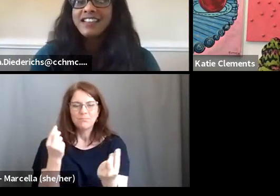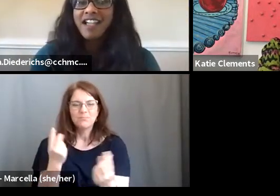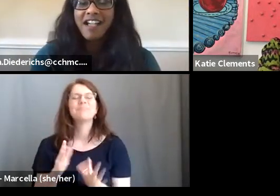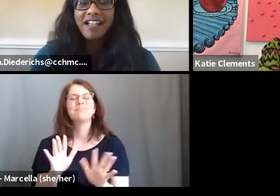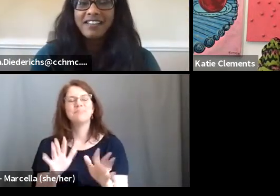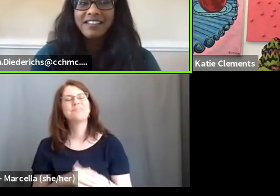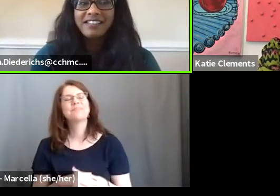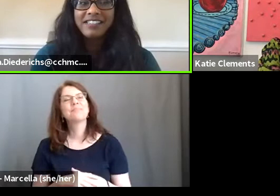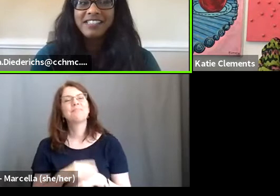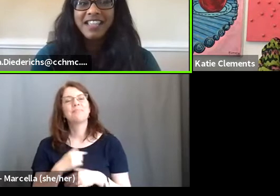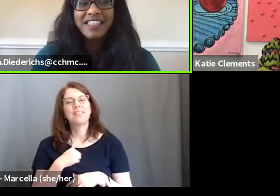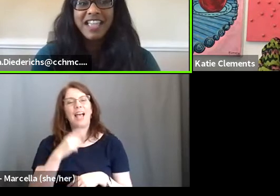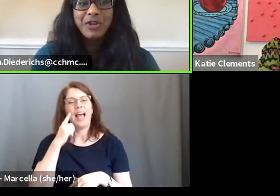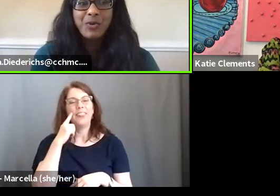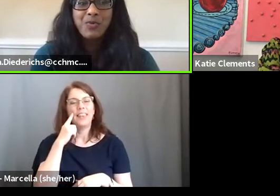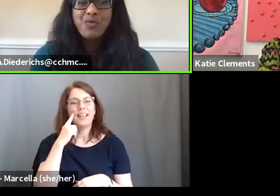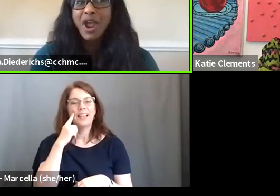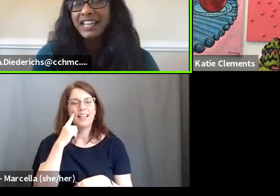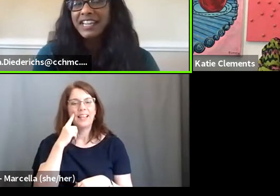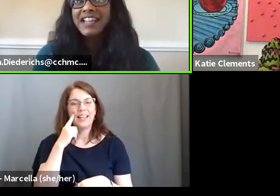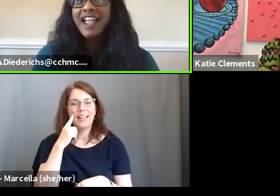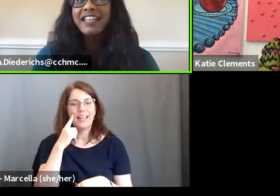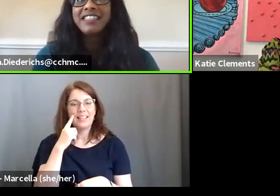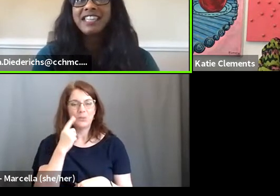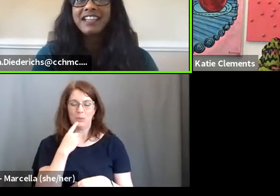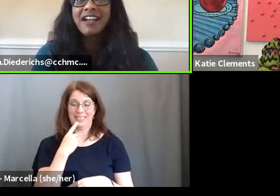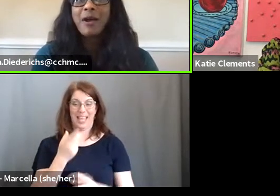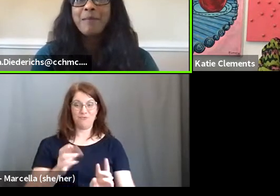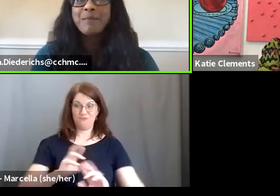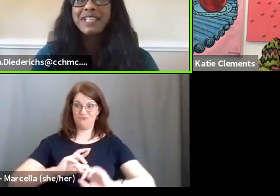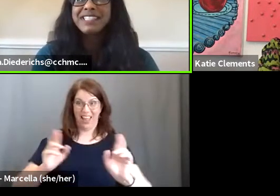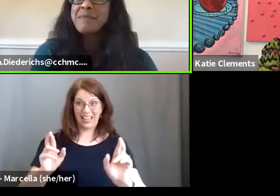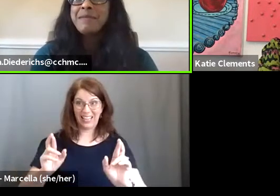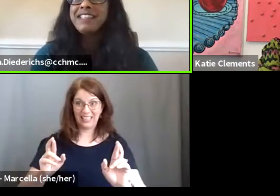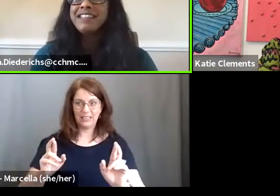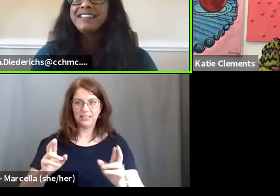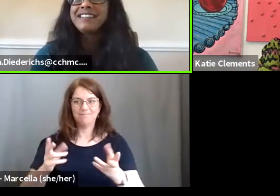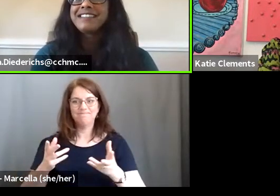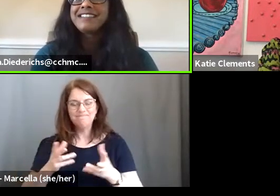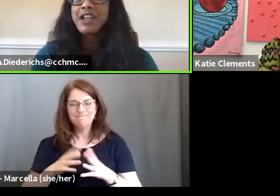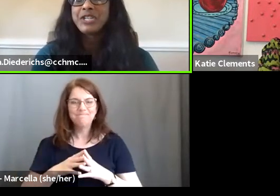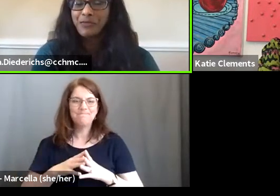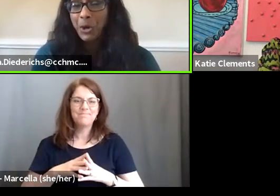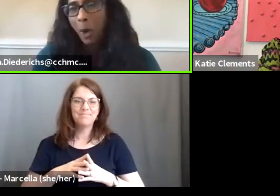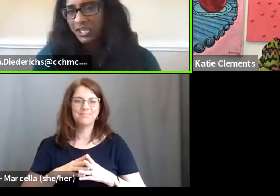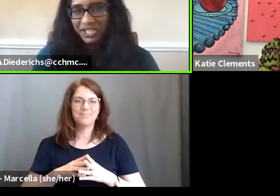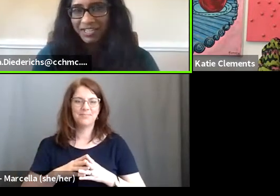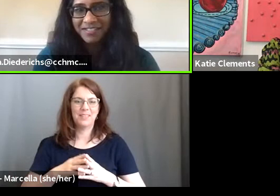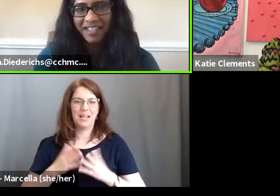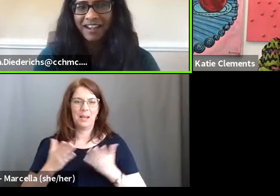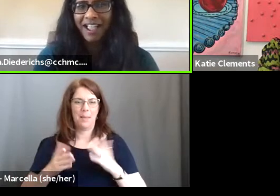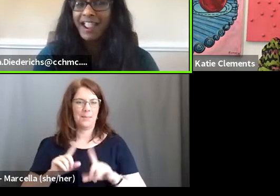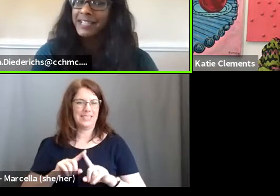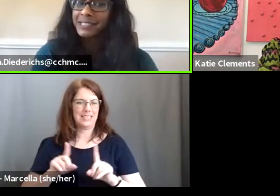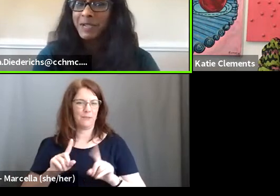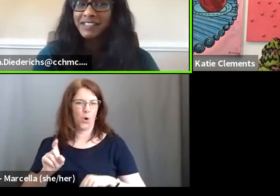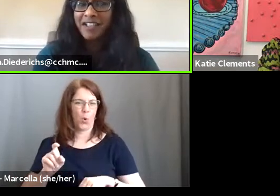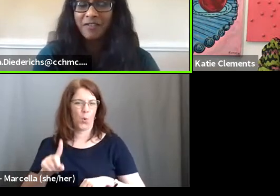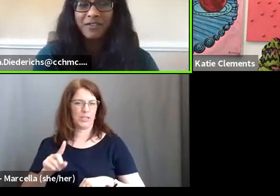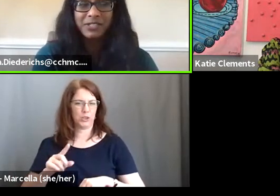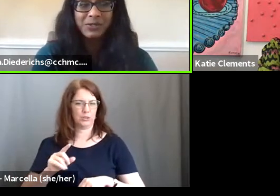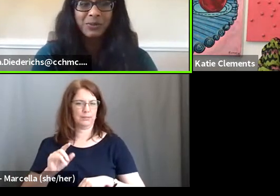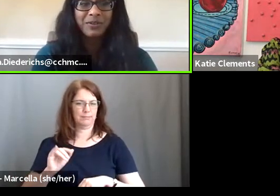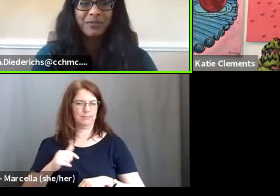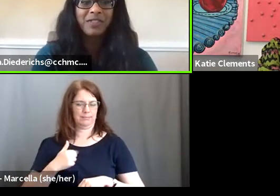I think that, uh, to say that you're ready, I think, um, it's maybe, um, a different question that I ask